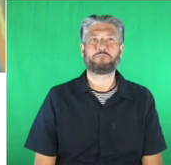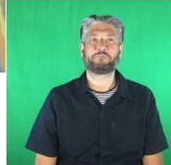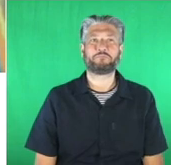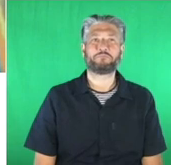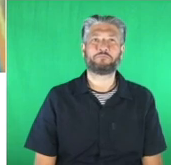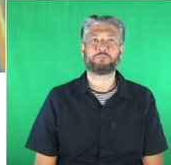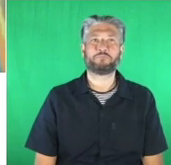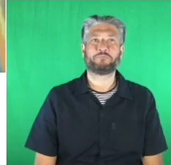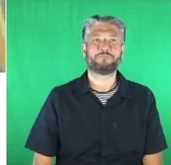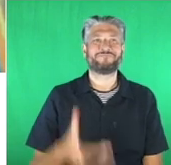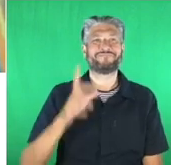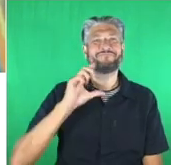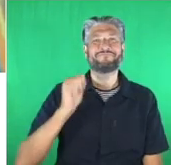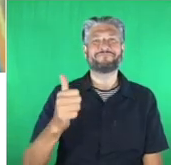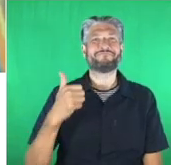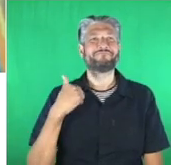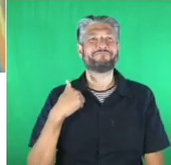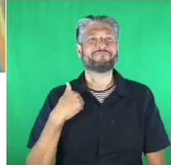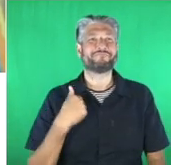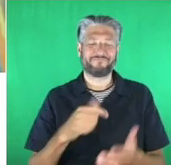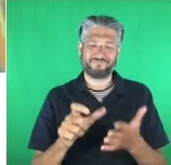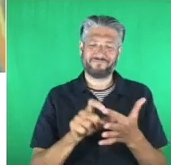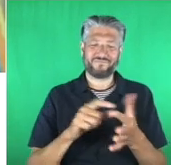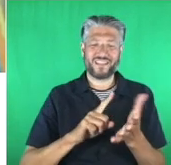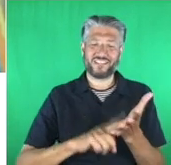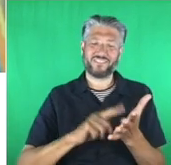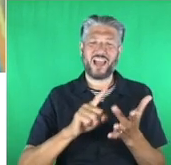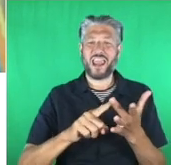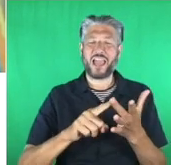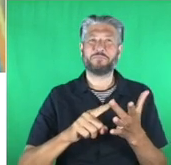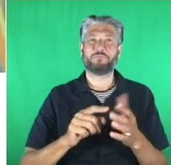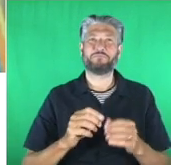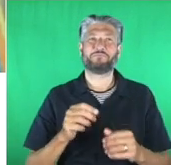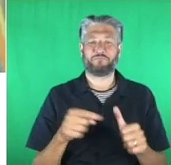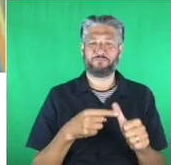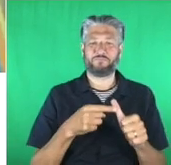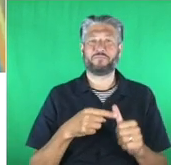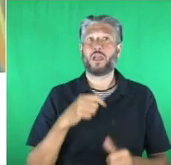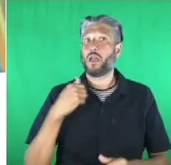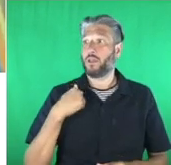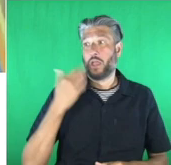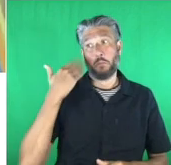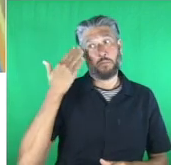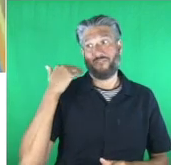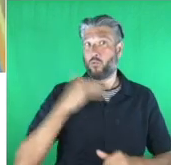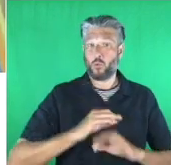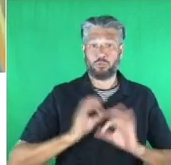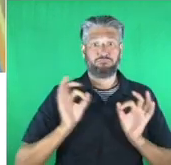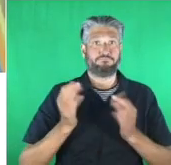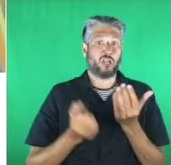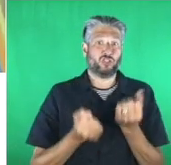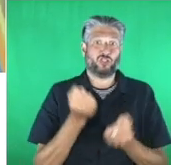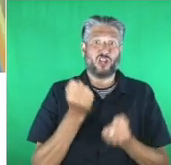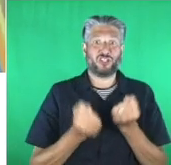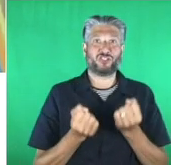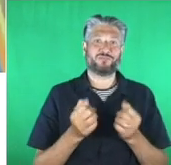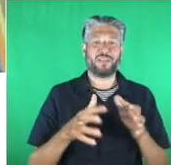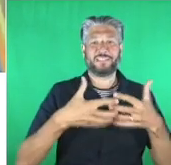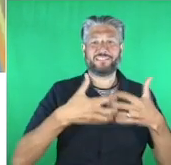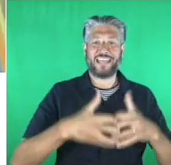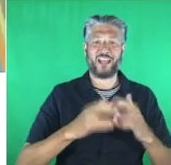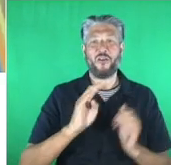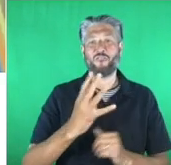thank you kate i personally haven't been involved in tech for good awards judging panels before so it was a real privilege to be part of